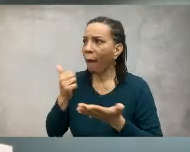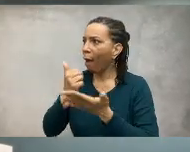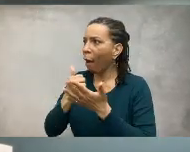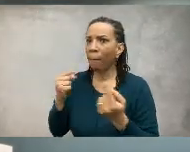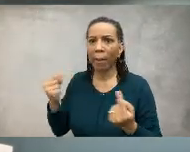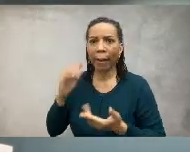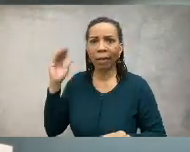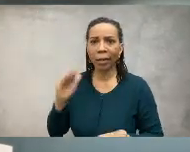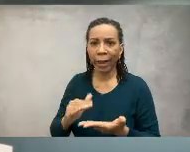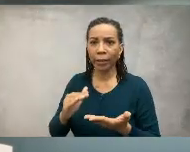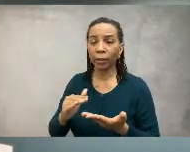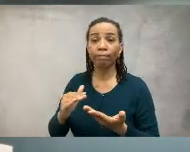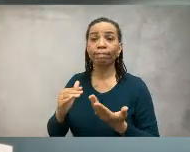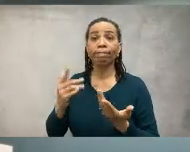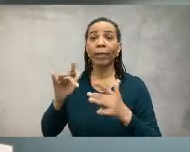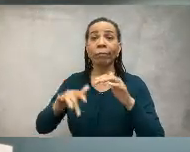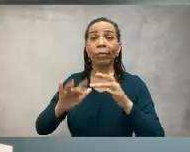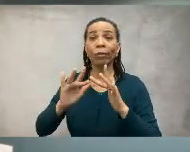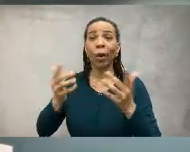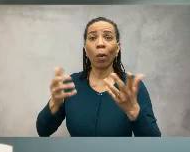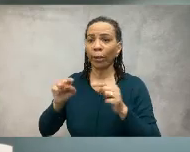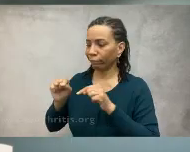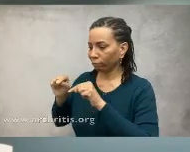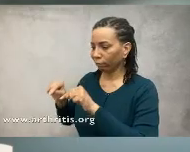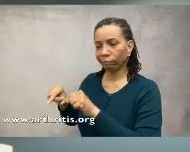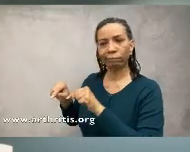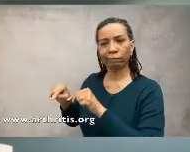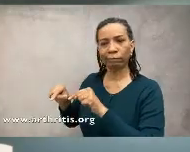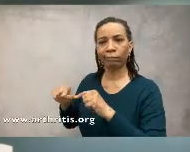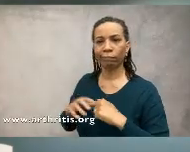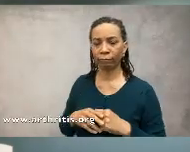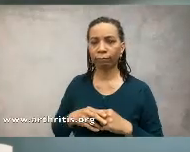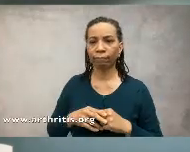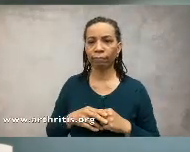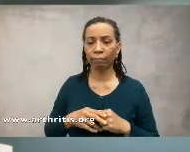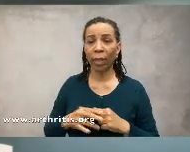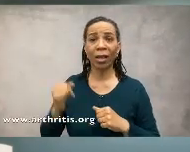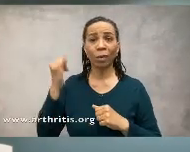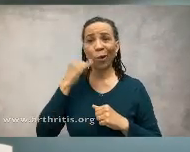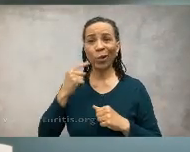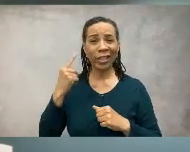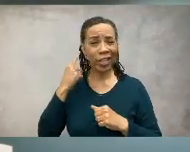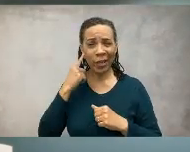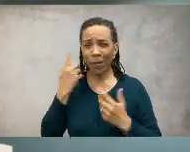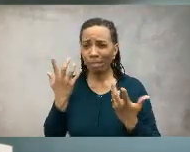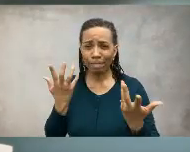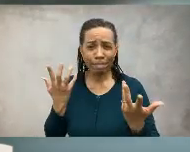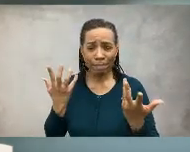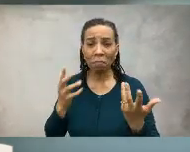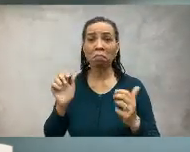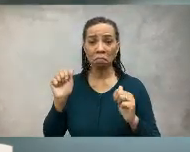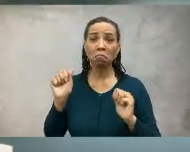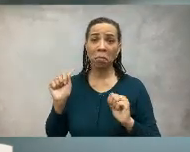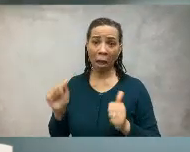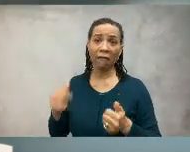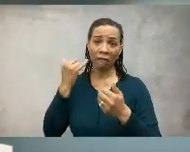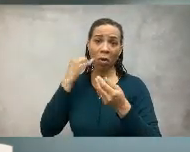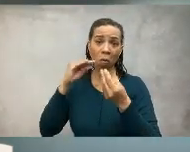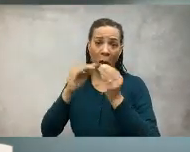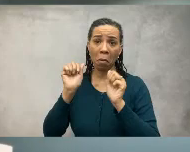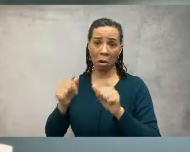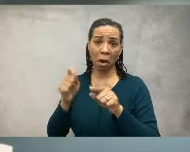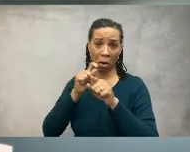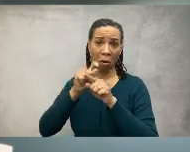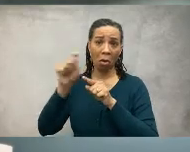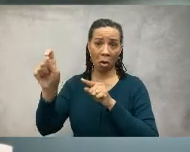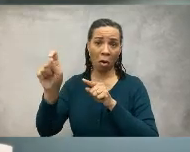foods that you can eat to help with your joint pain www.arthritis.org is where you'll find that information if you do have hearing